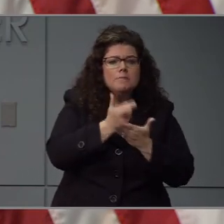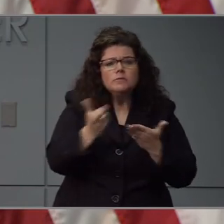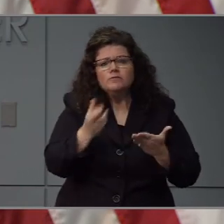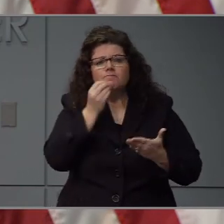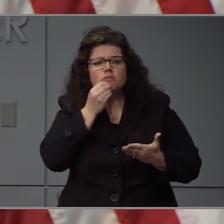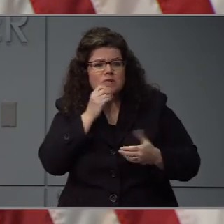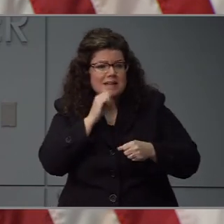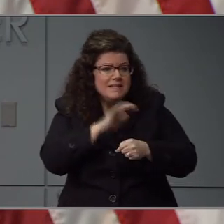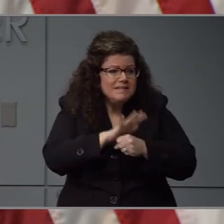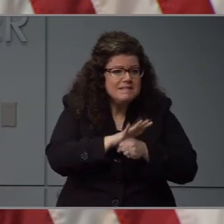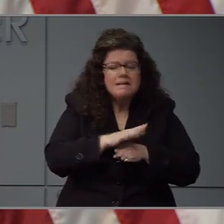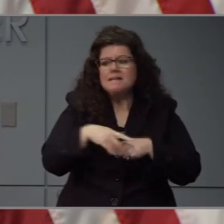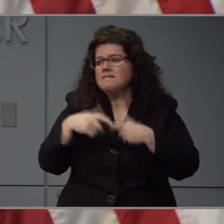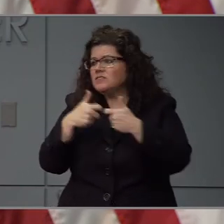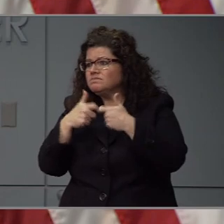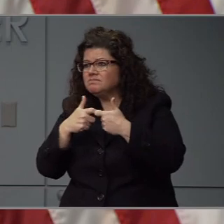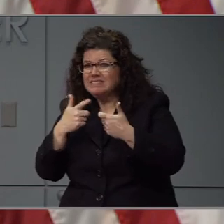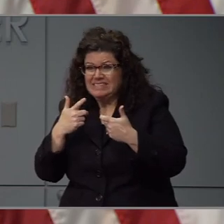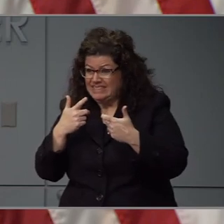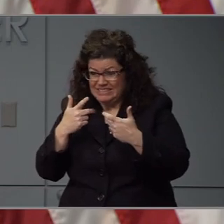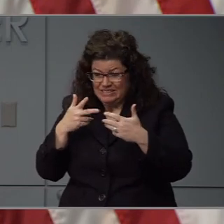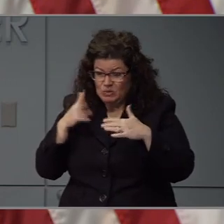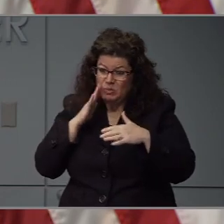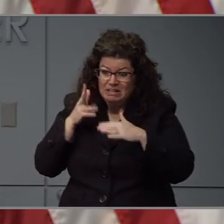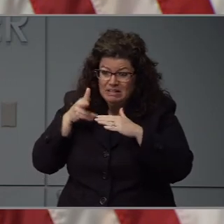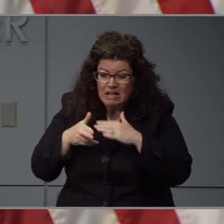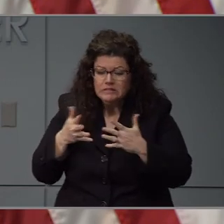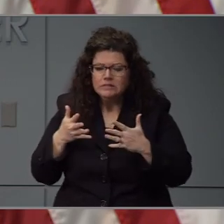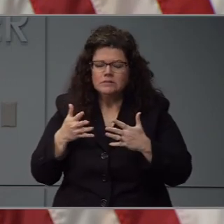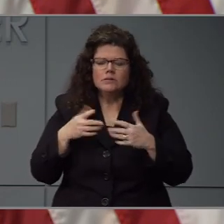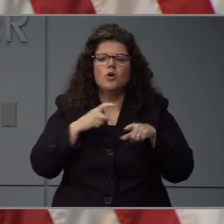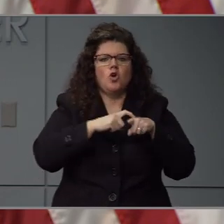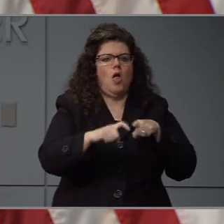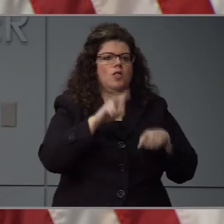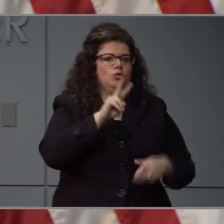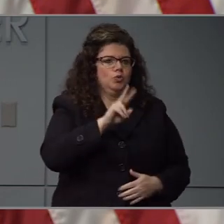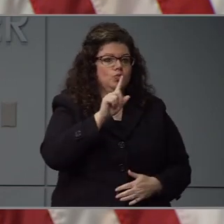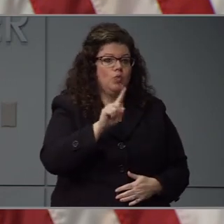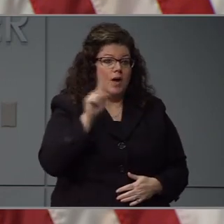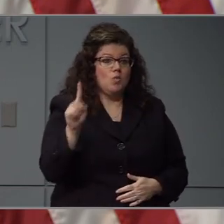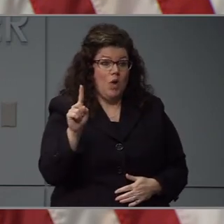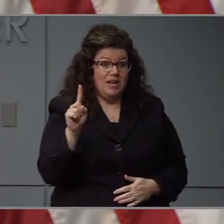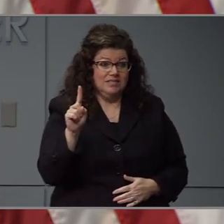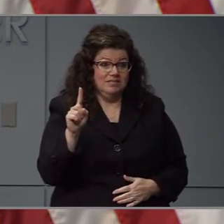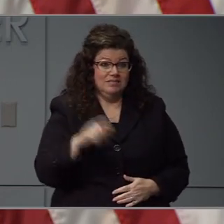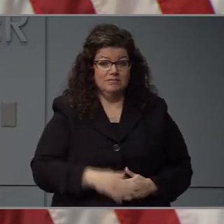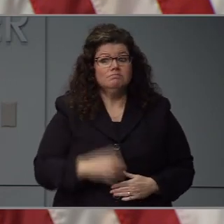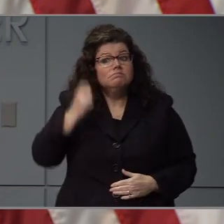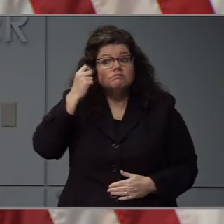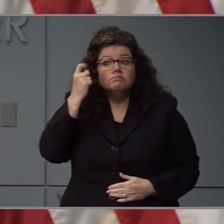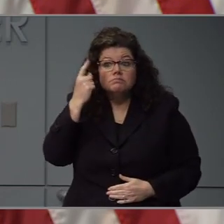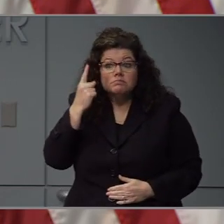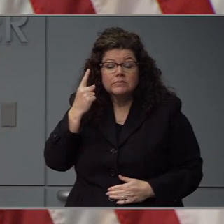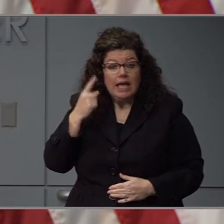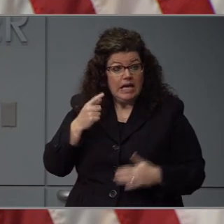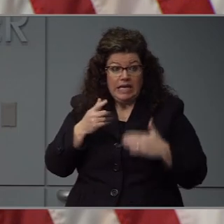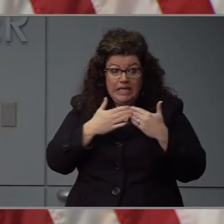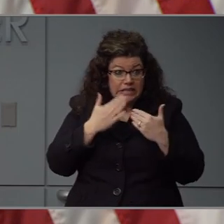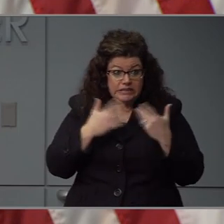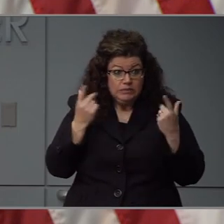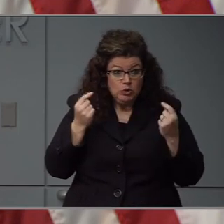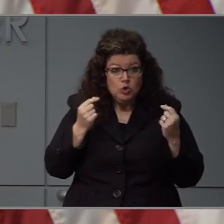food, utilities, and other human needs. For daily information updates on coronavirus, you don't have to call. Just text